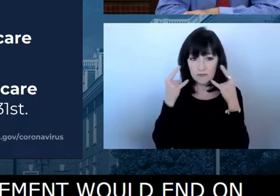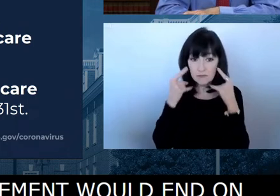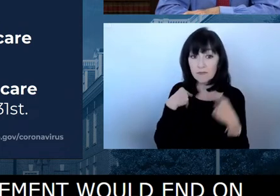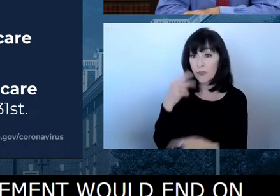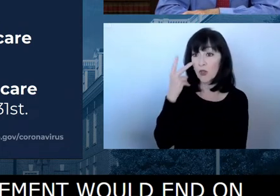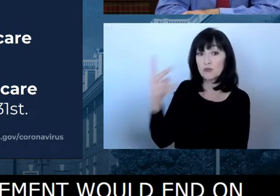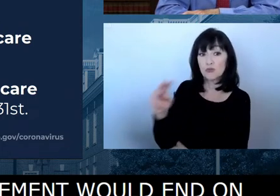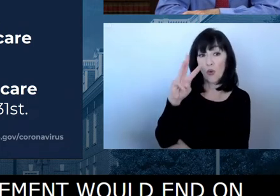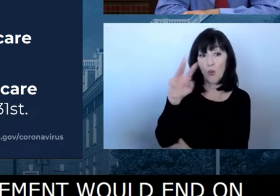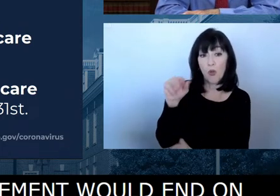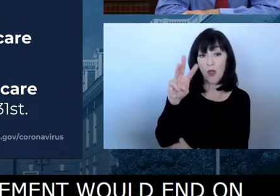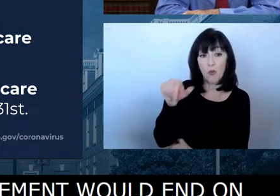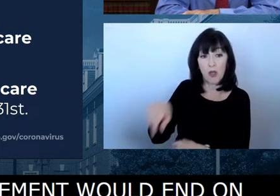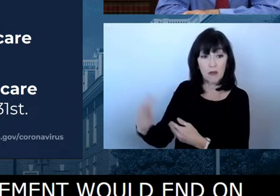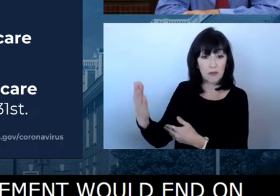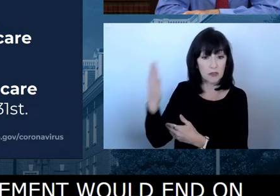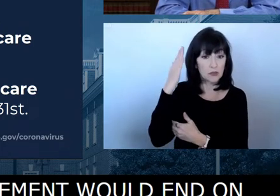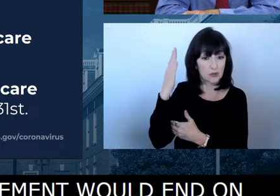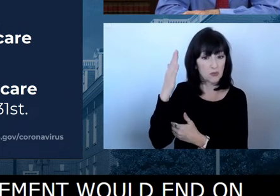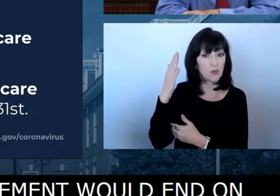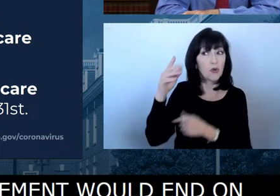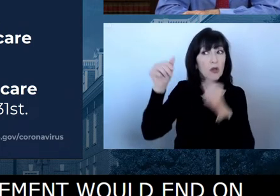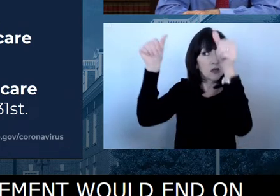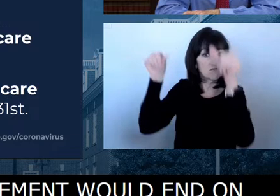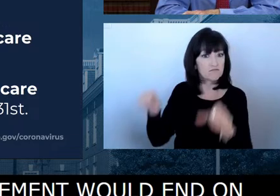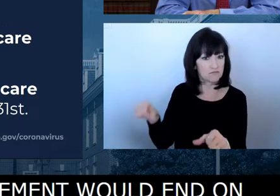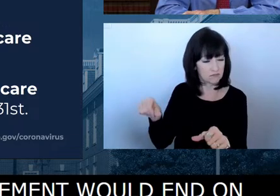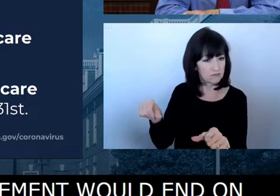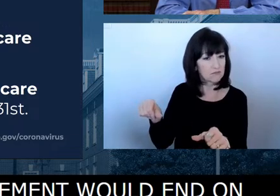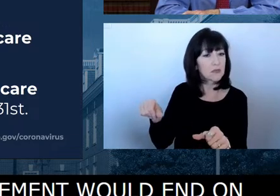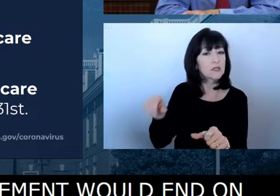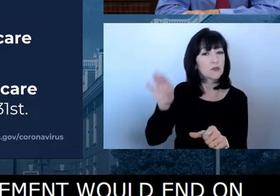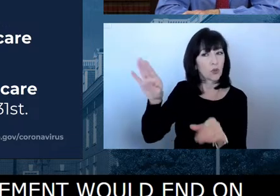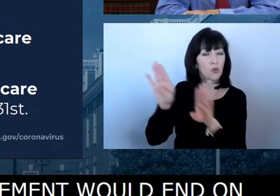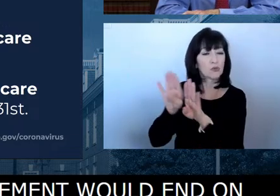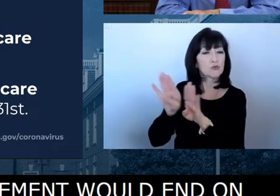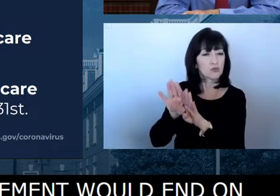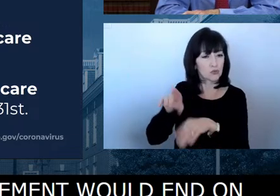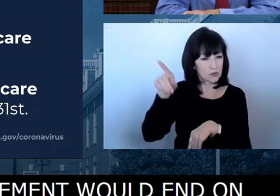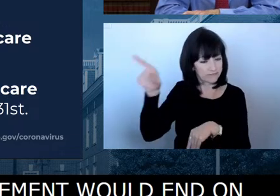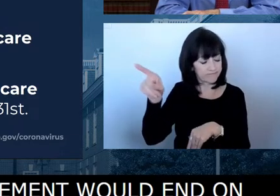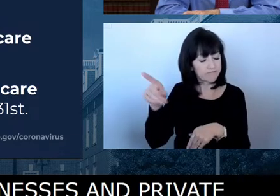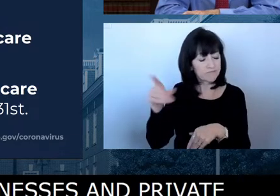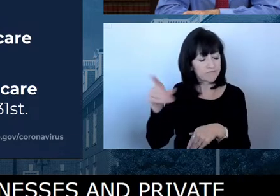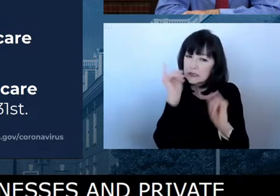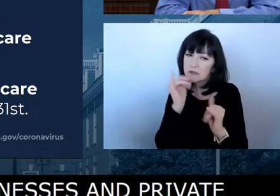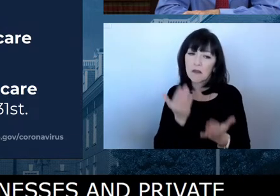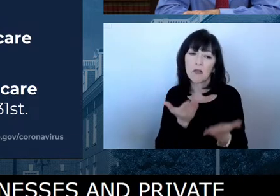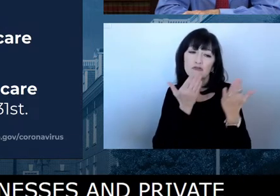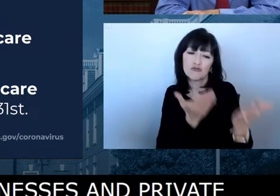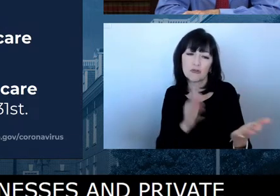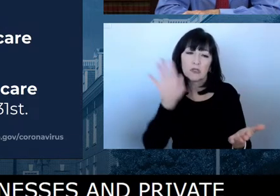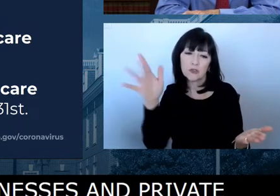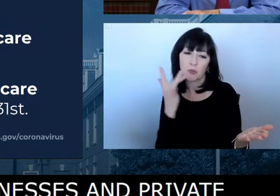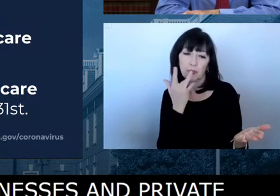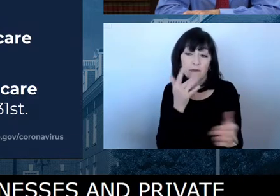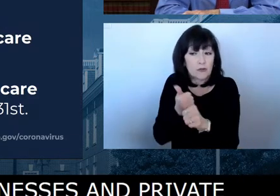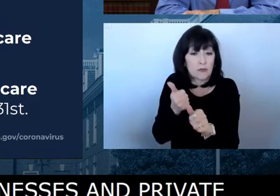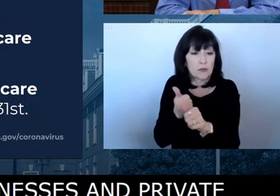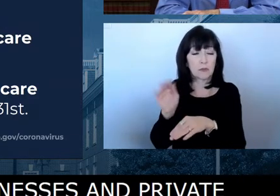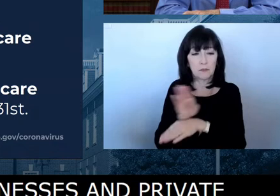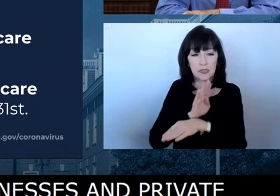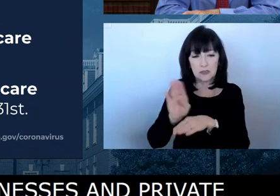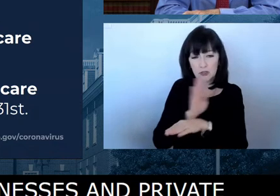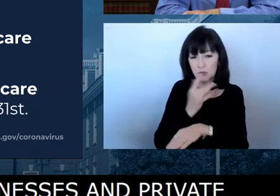masks in their facilities. I will continue to wear my mask there as I enter to get my coffee